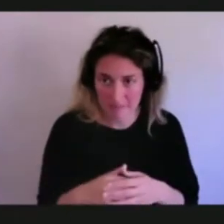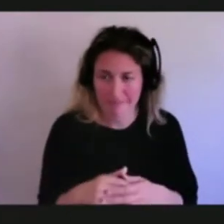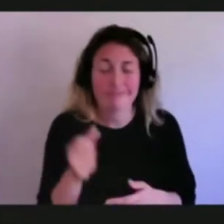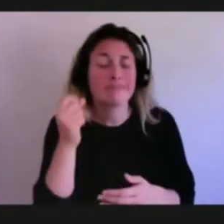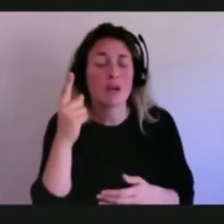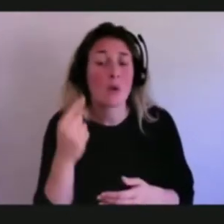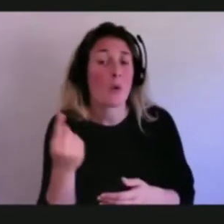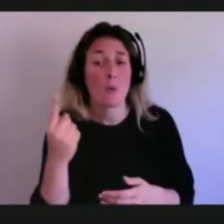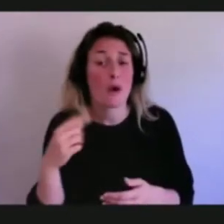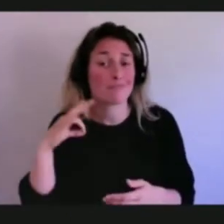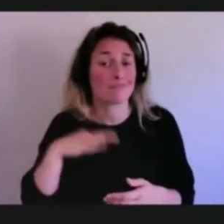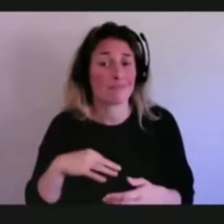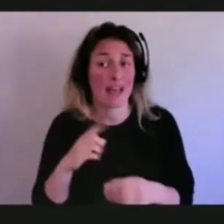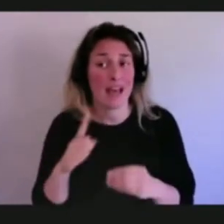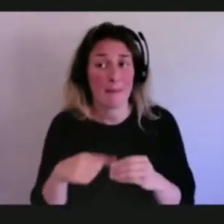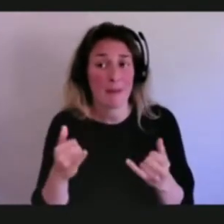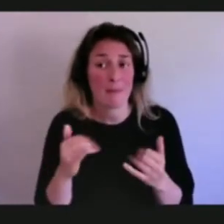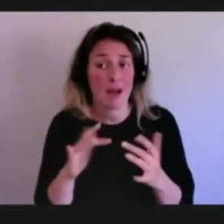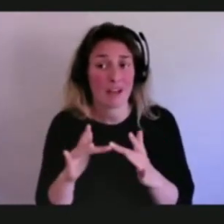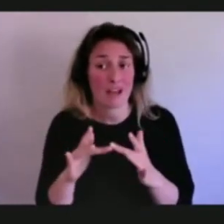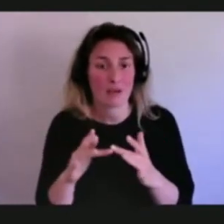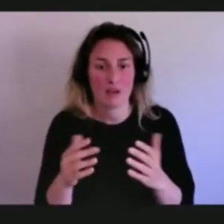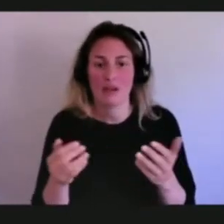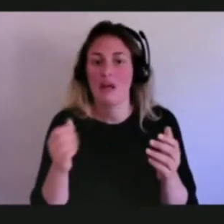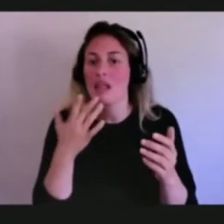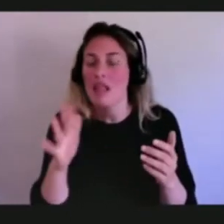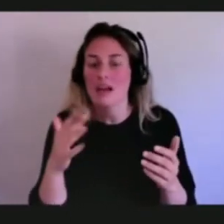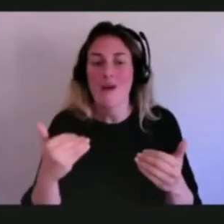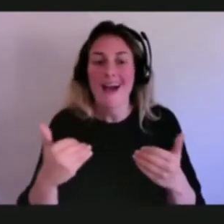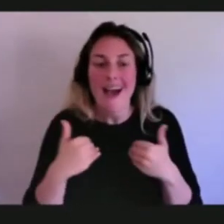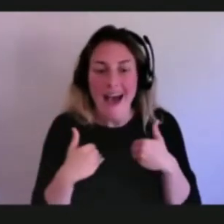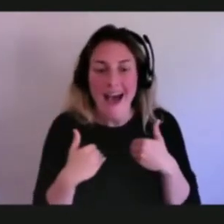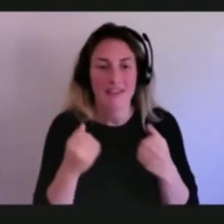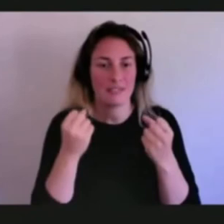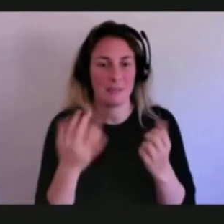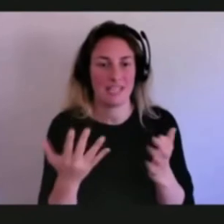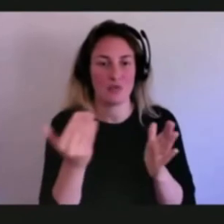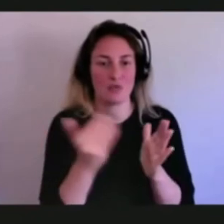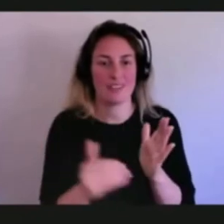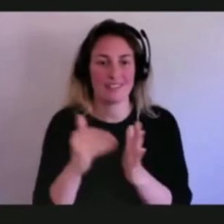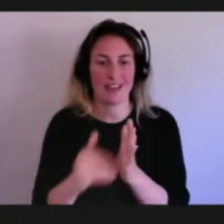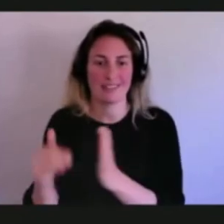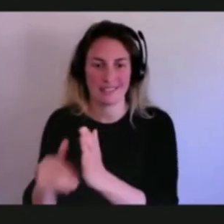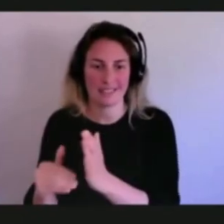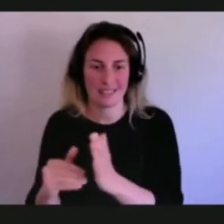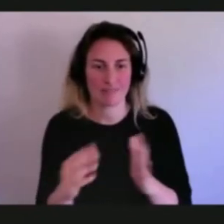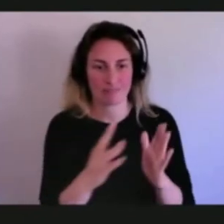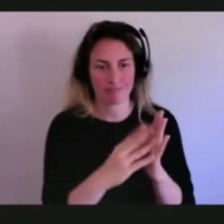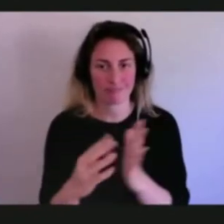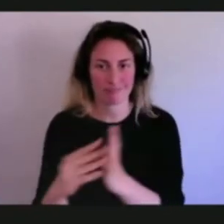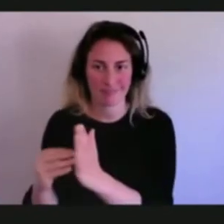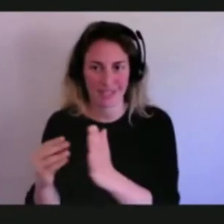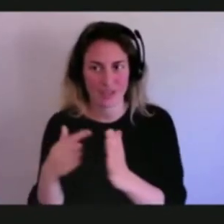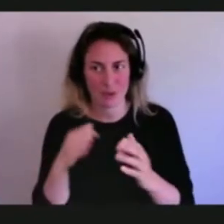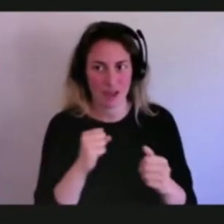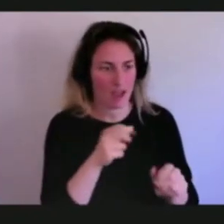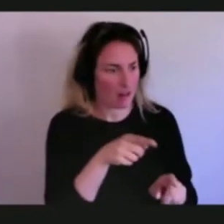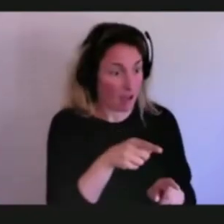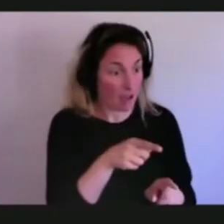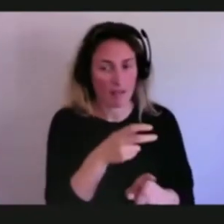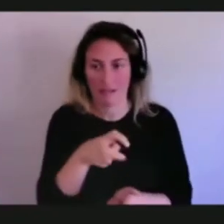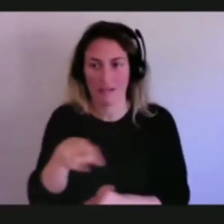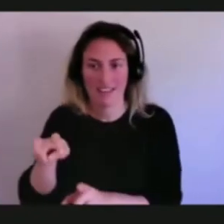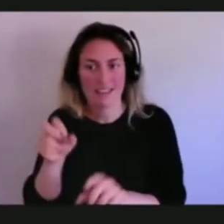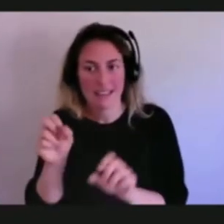that we've got a lot of redundancy here. We've got a lot of different options. And instead of an everyone for themselves